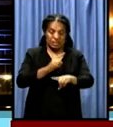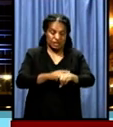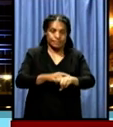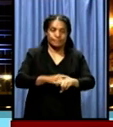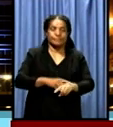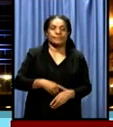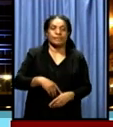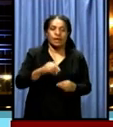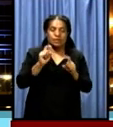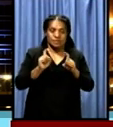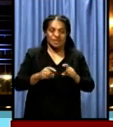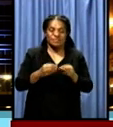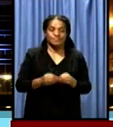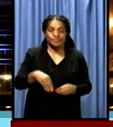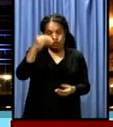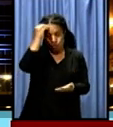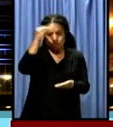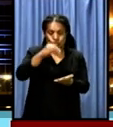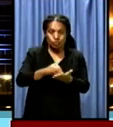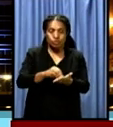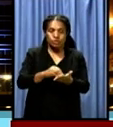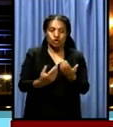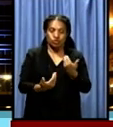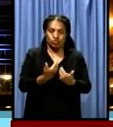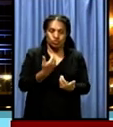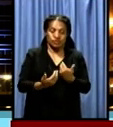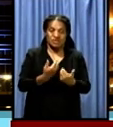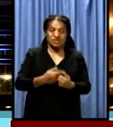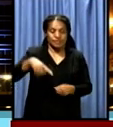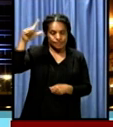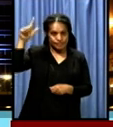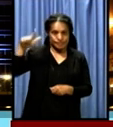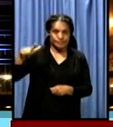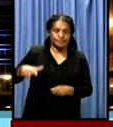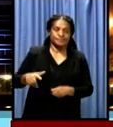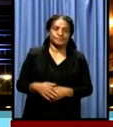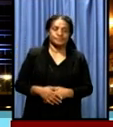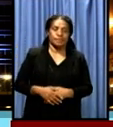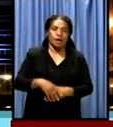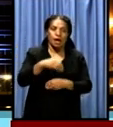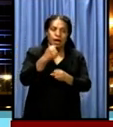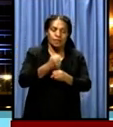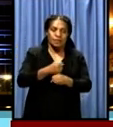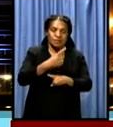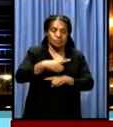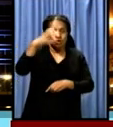of Technology, standing up for the rights of the voiceless. Sir Julius passed his condolence along with all fellow New